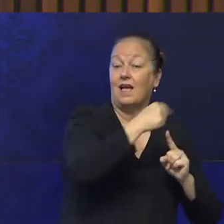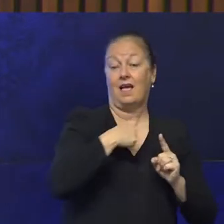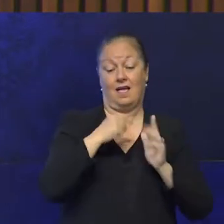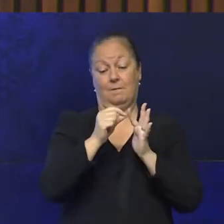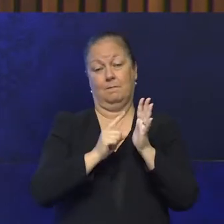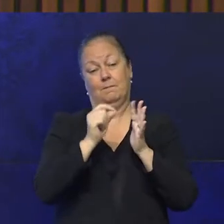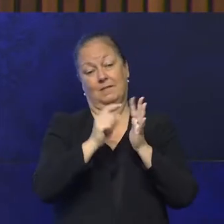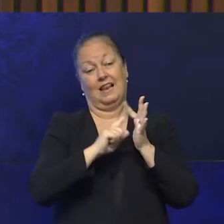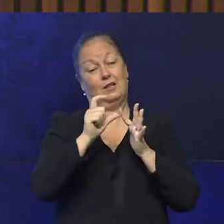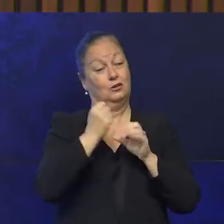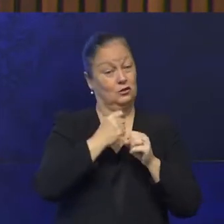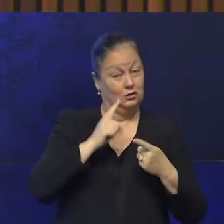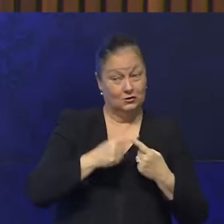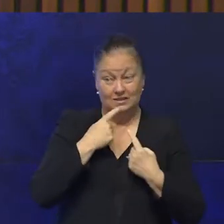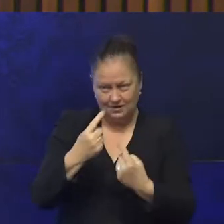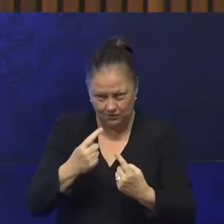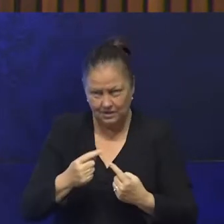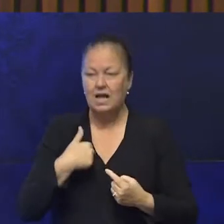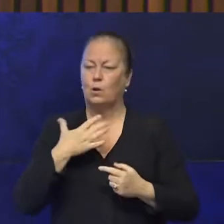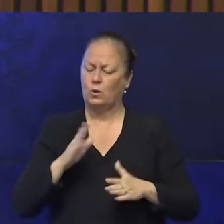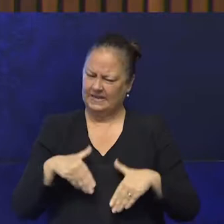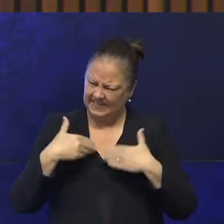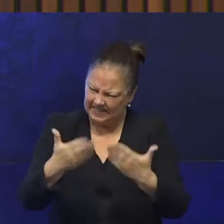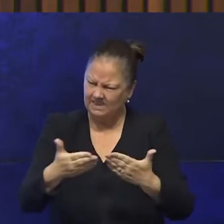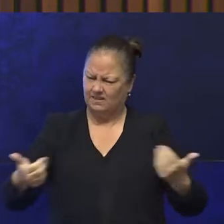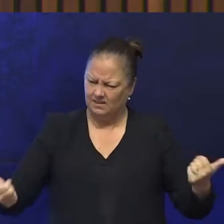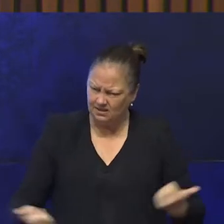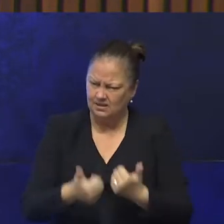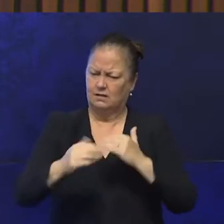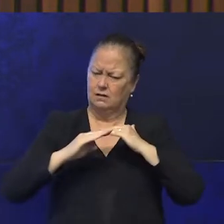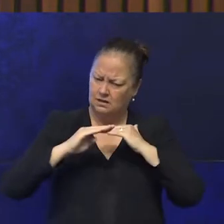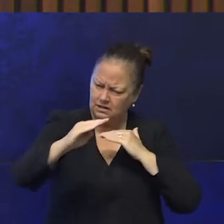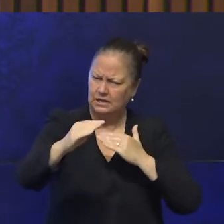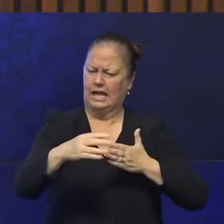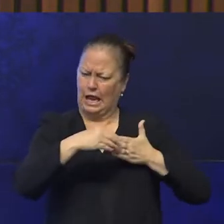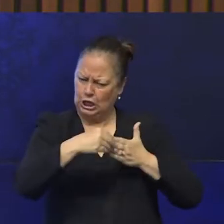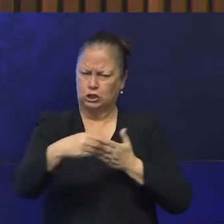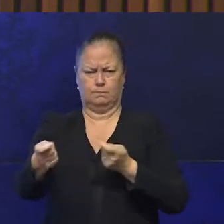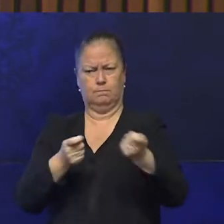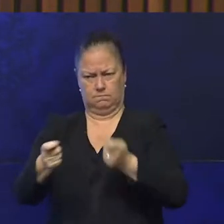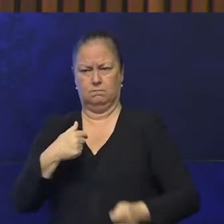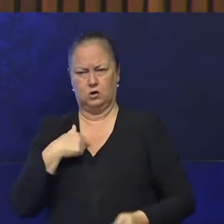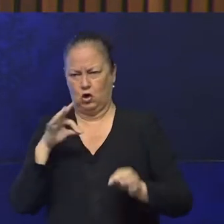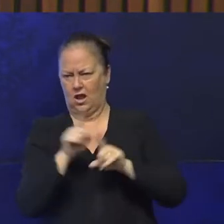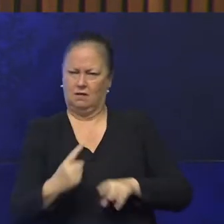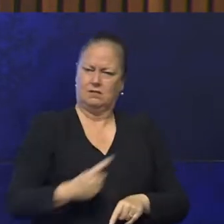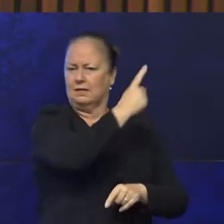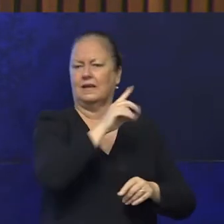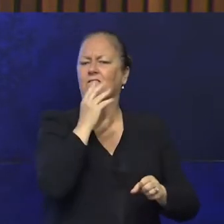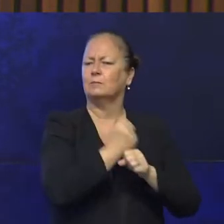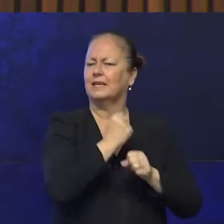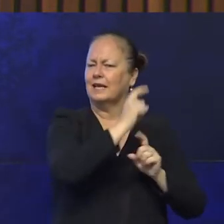is to provide unwavering, consistent, stable leadership. I will be predictable.